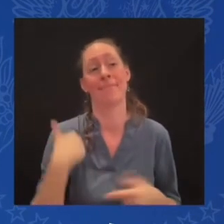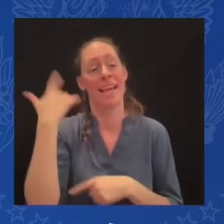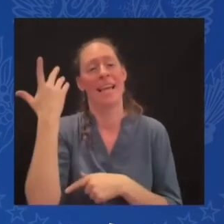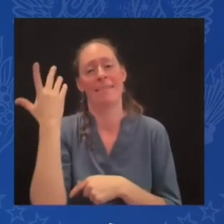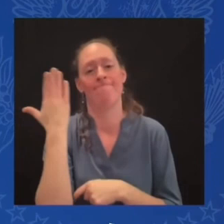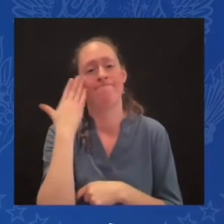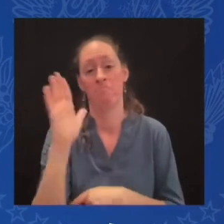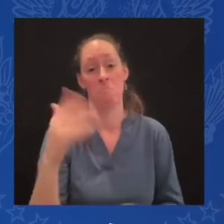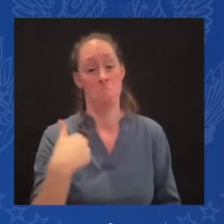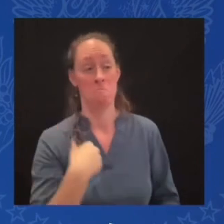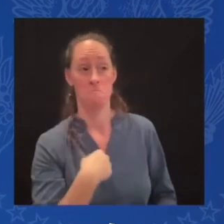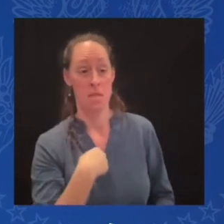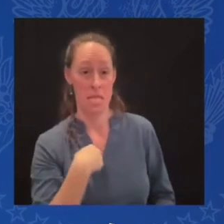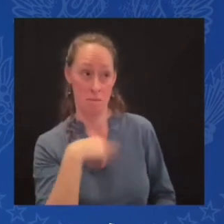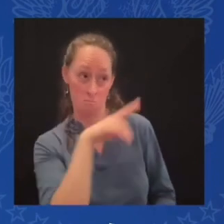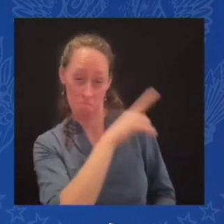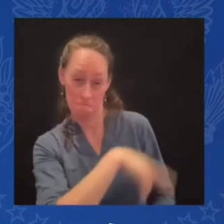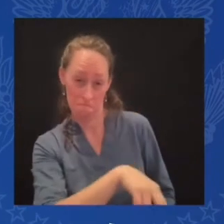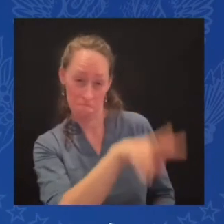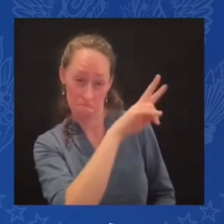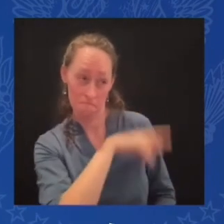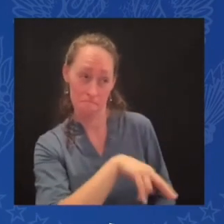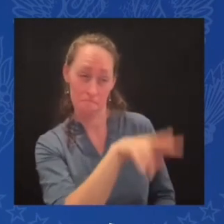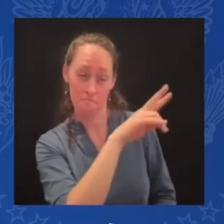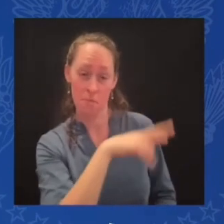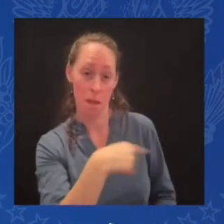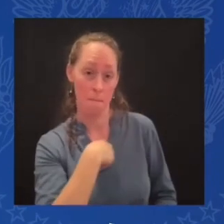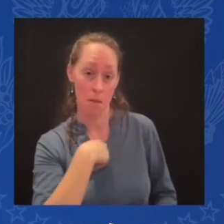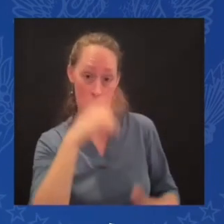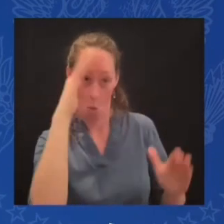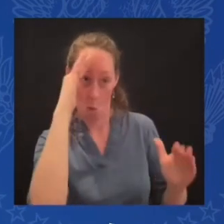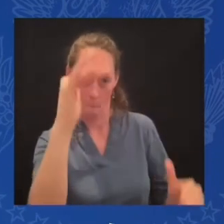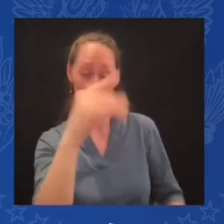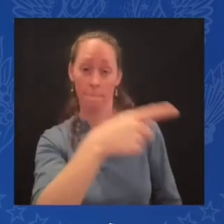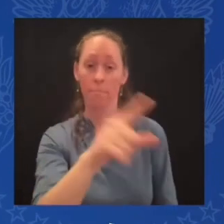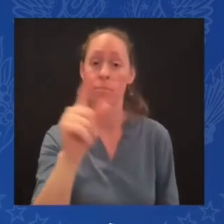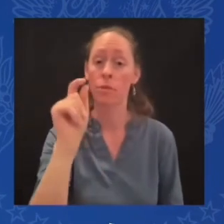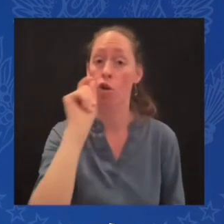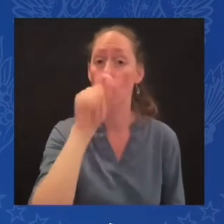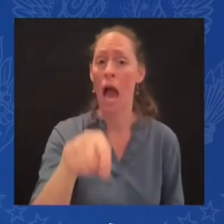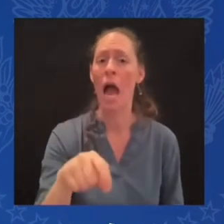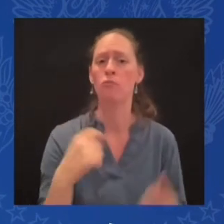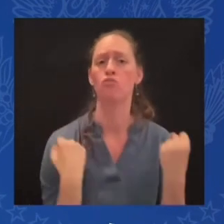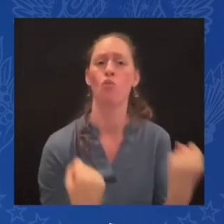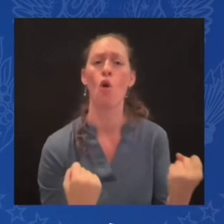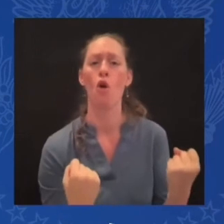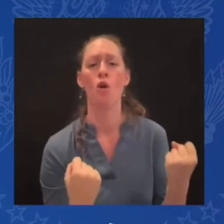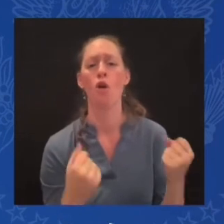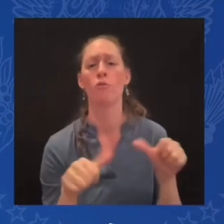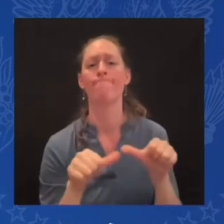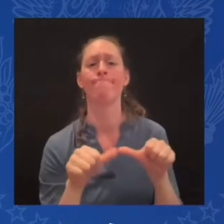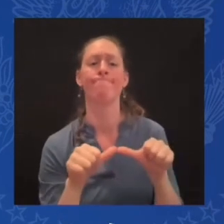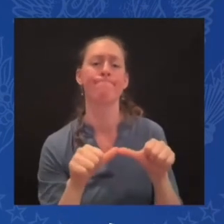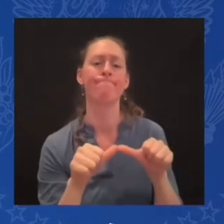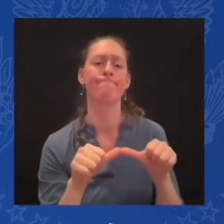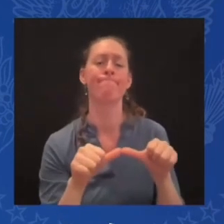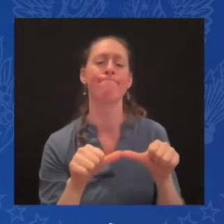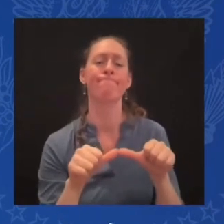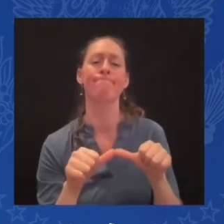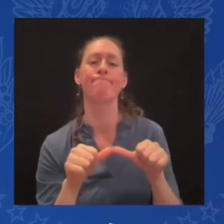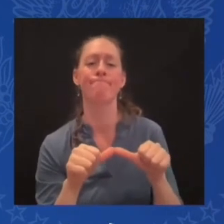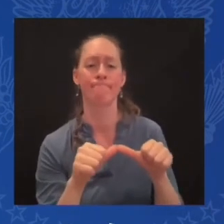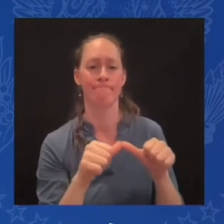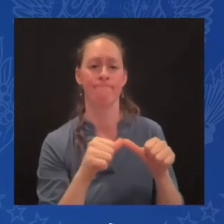that Ukraine makes significant progress on their offensive and that it generates a negotiated